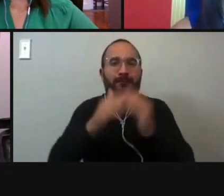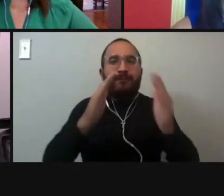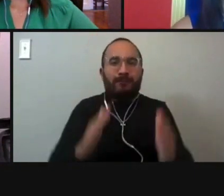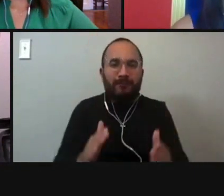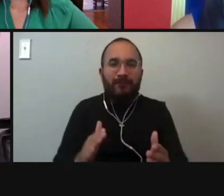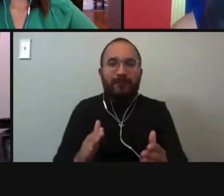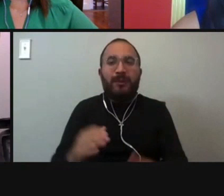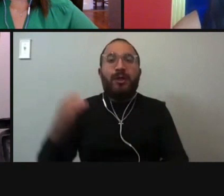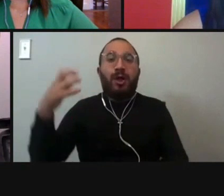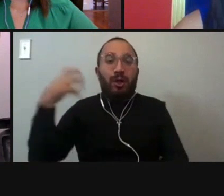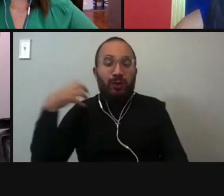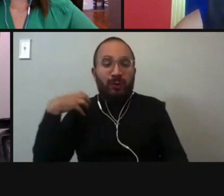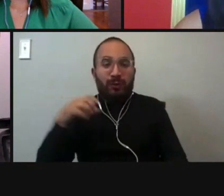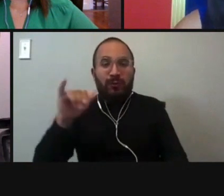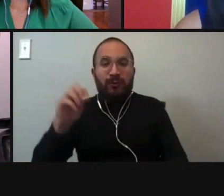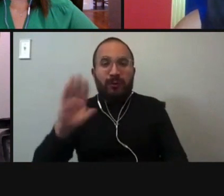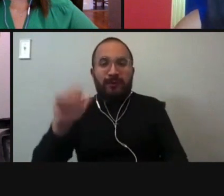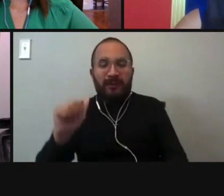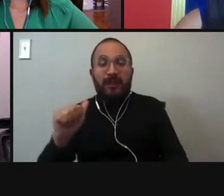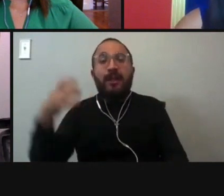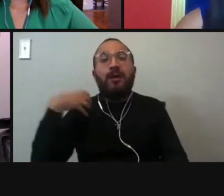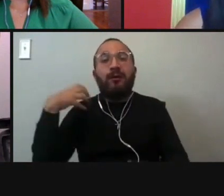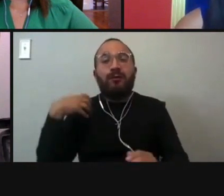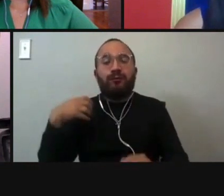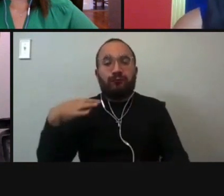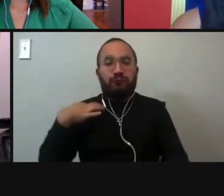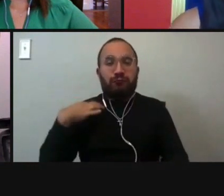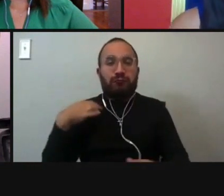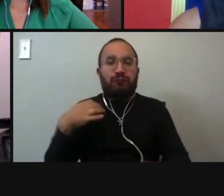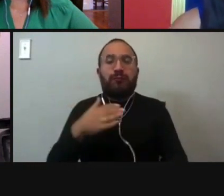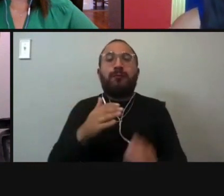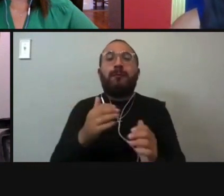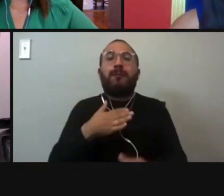YMCA coach, and volunteer with my church.